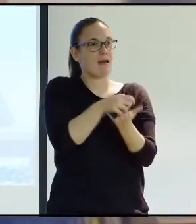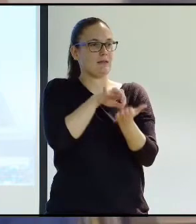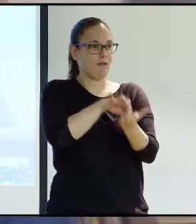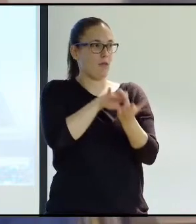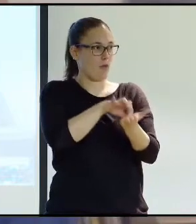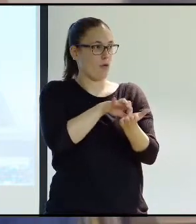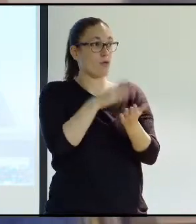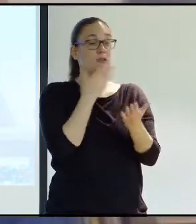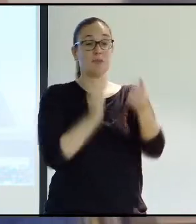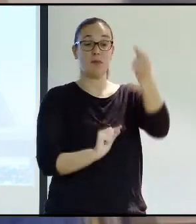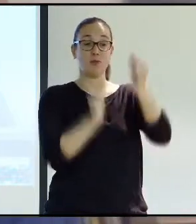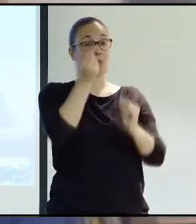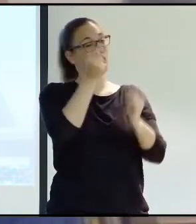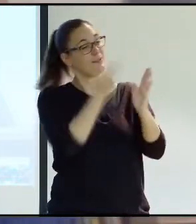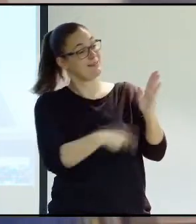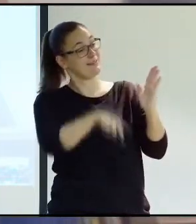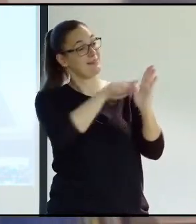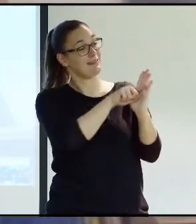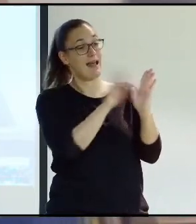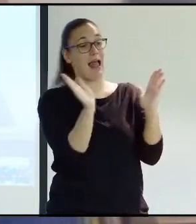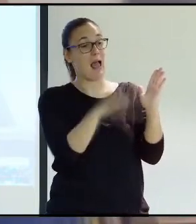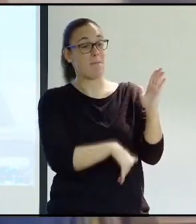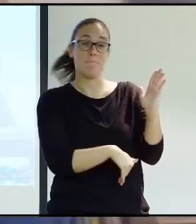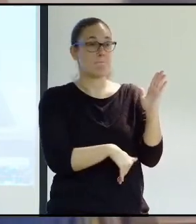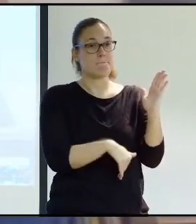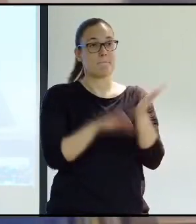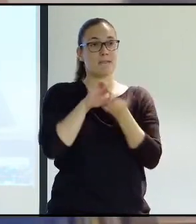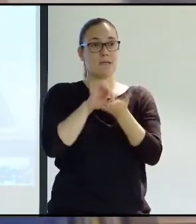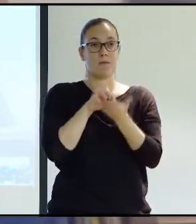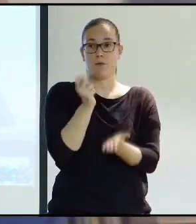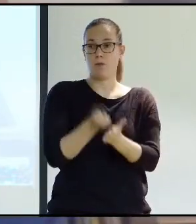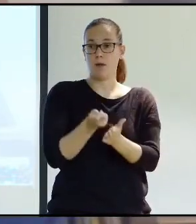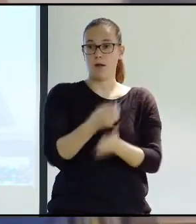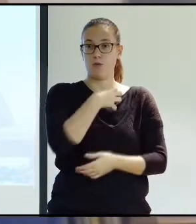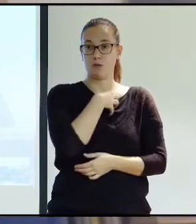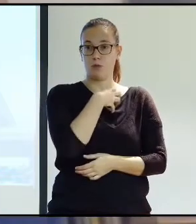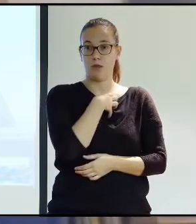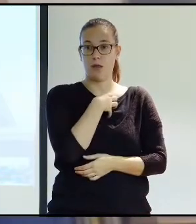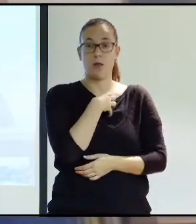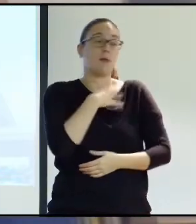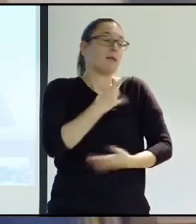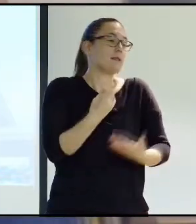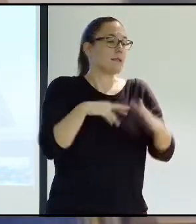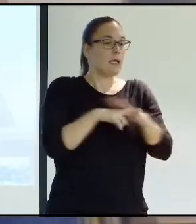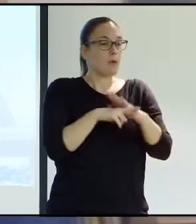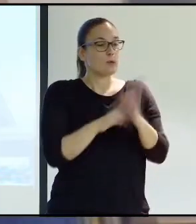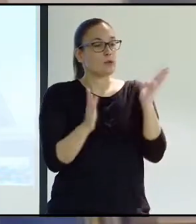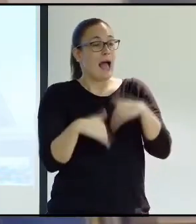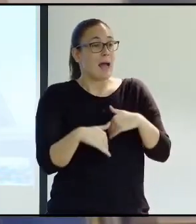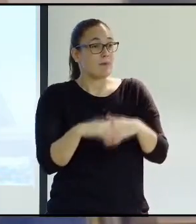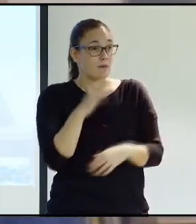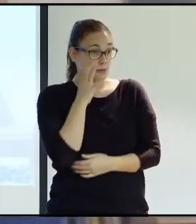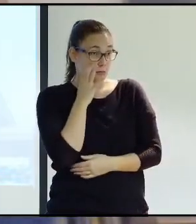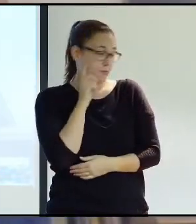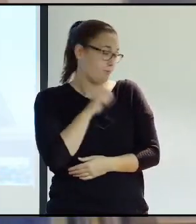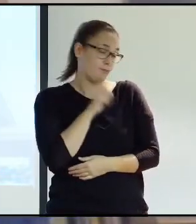acquire these services. And if we haven't got these economic resources, then we can't acquire the services. We can very well say